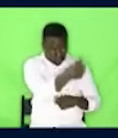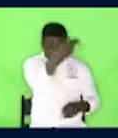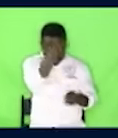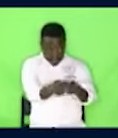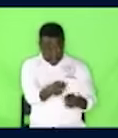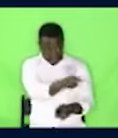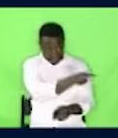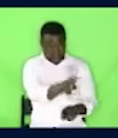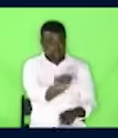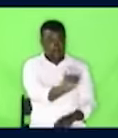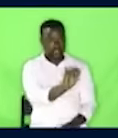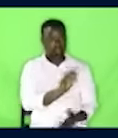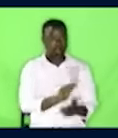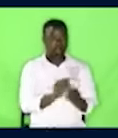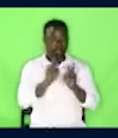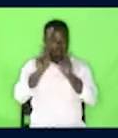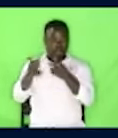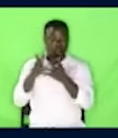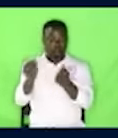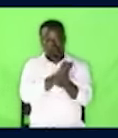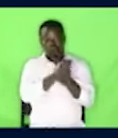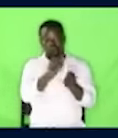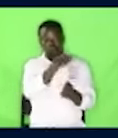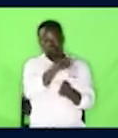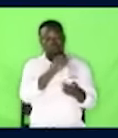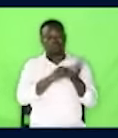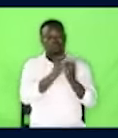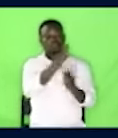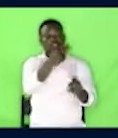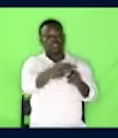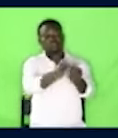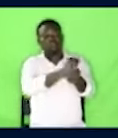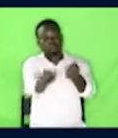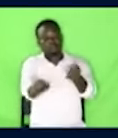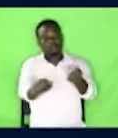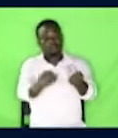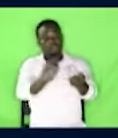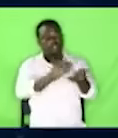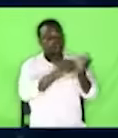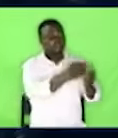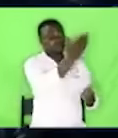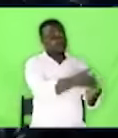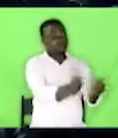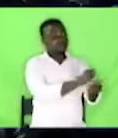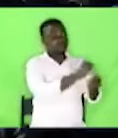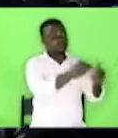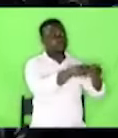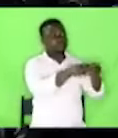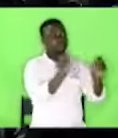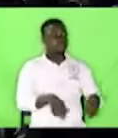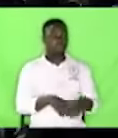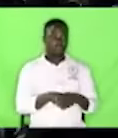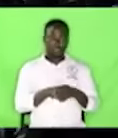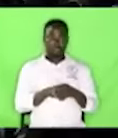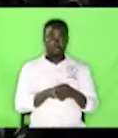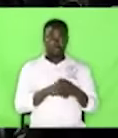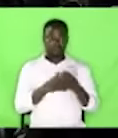really wants to destroy you, he just destroys your name and then he destroys the container. Now listen.